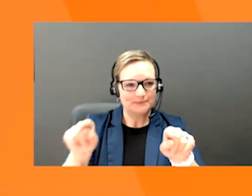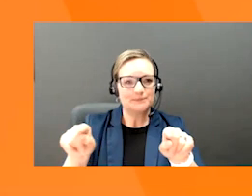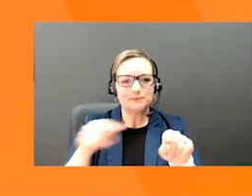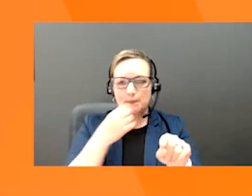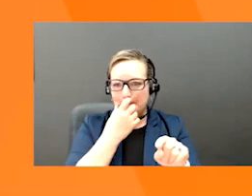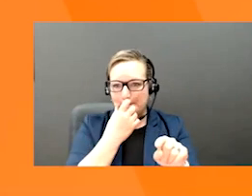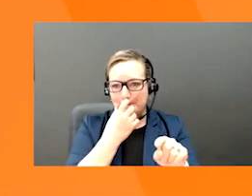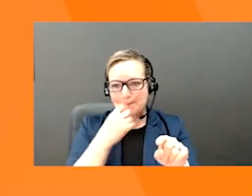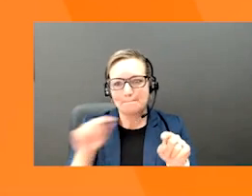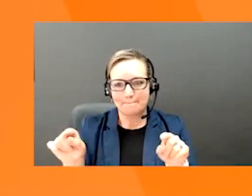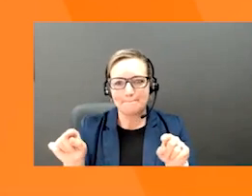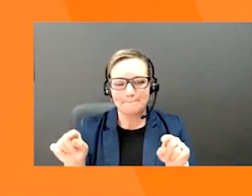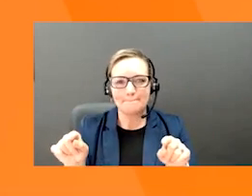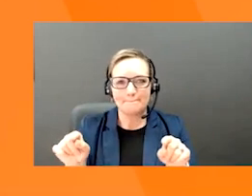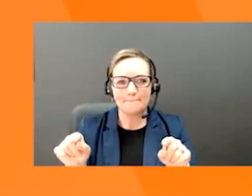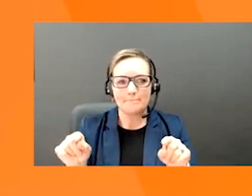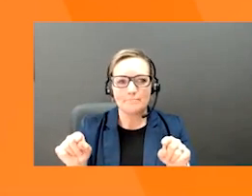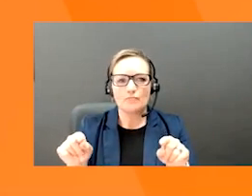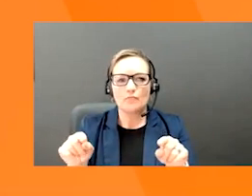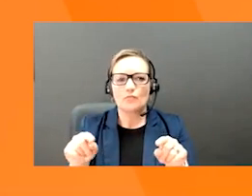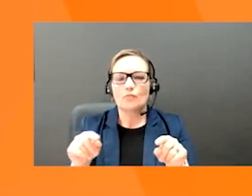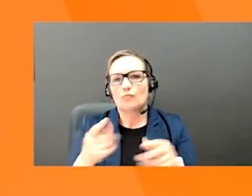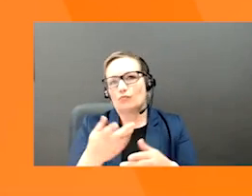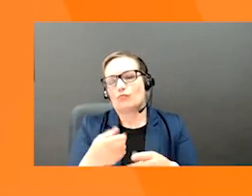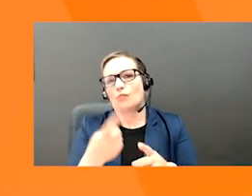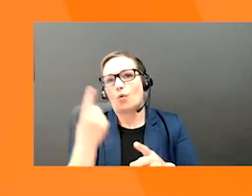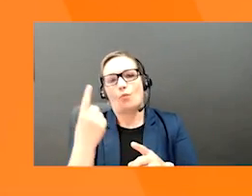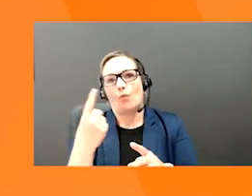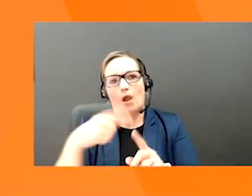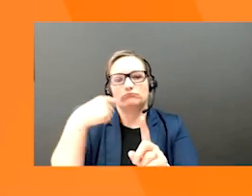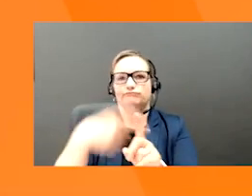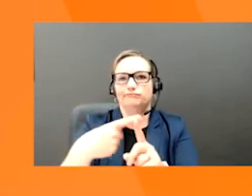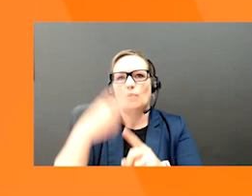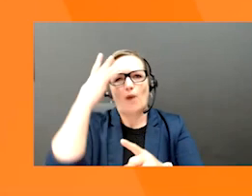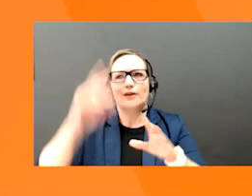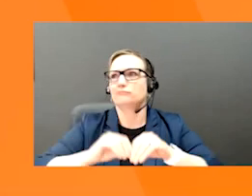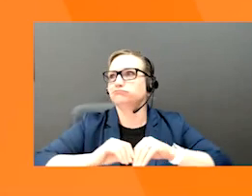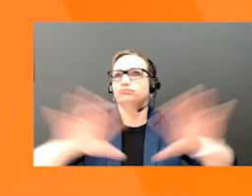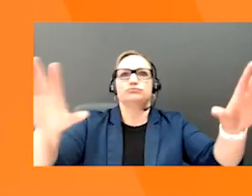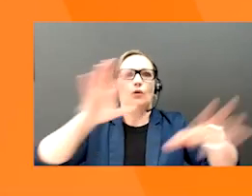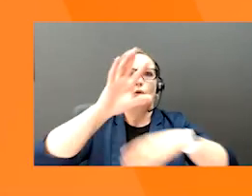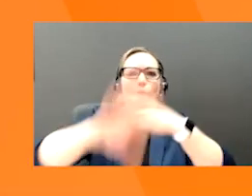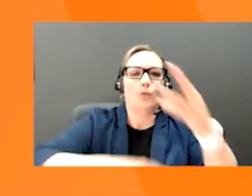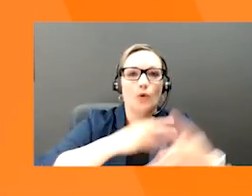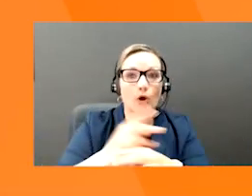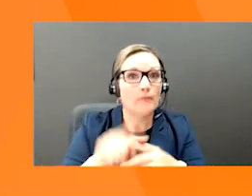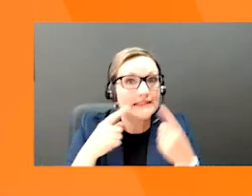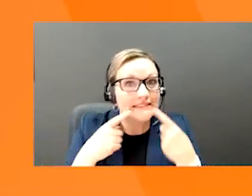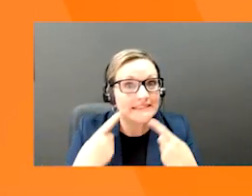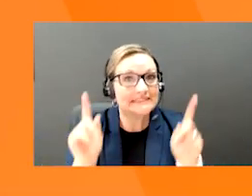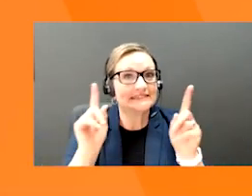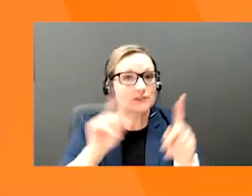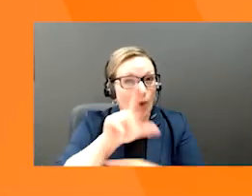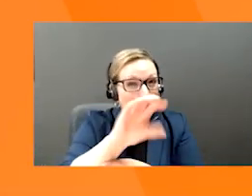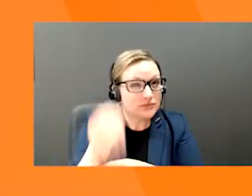You know, it's hard to beat because they have such a significant reach, but success isn't always 100% guaranteed.